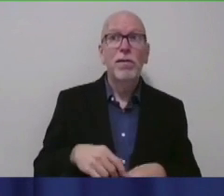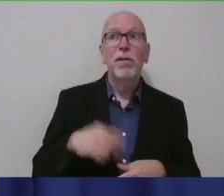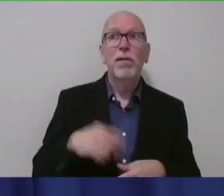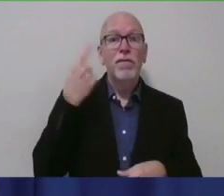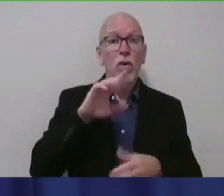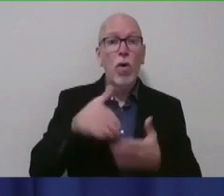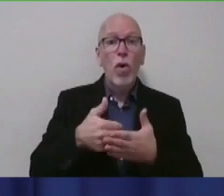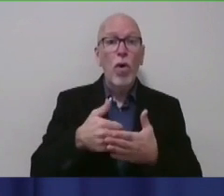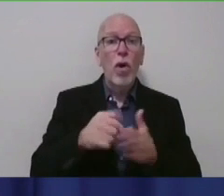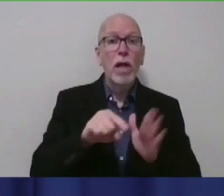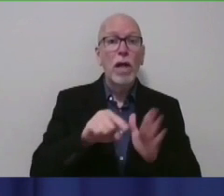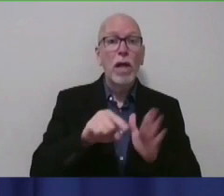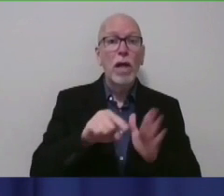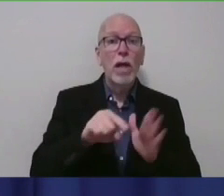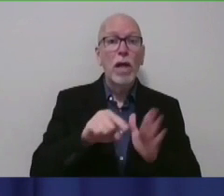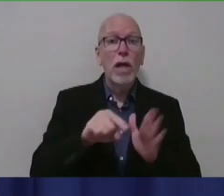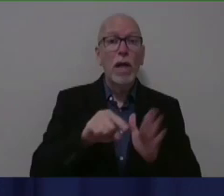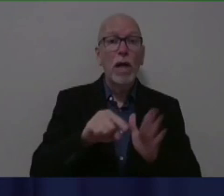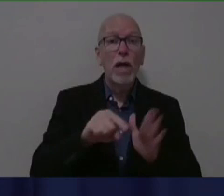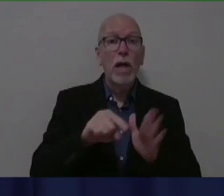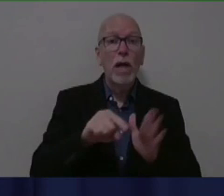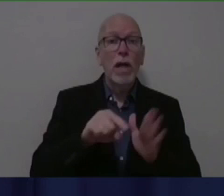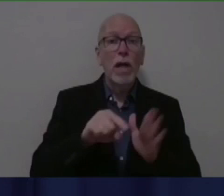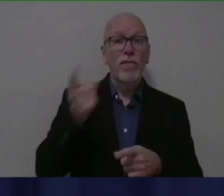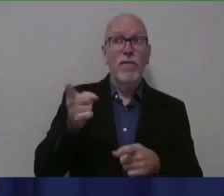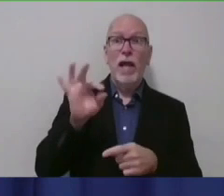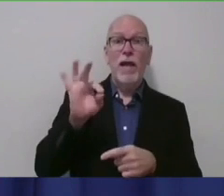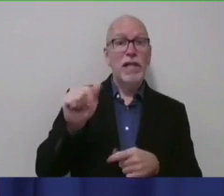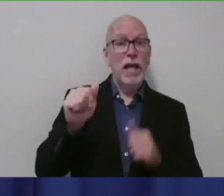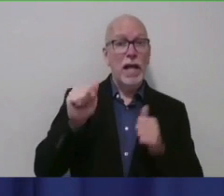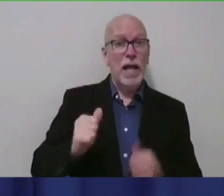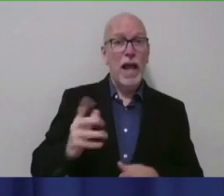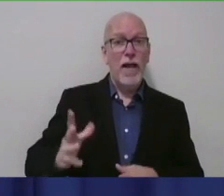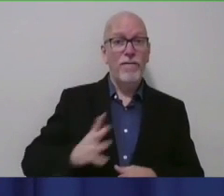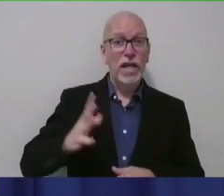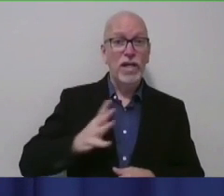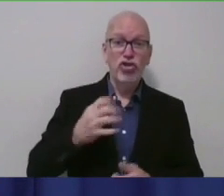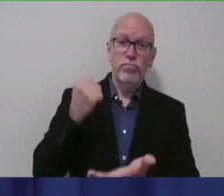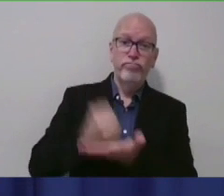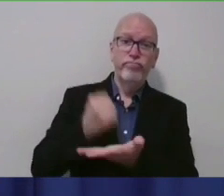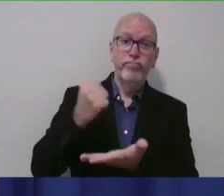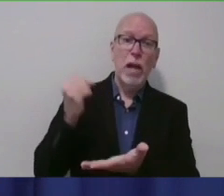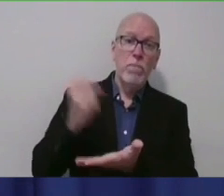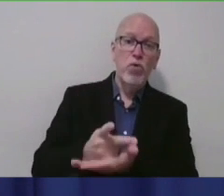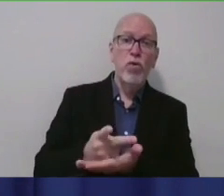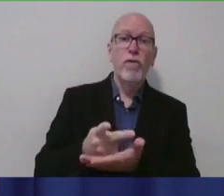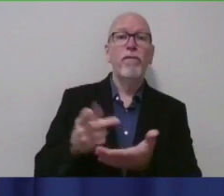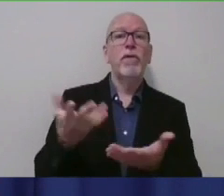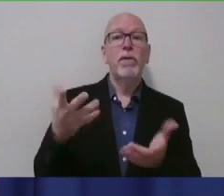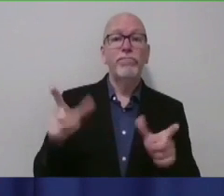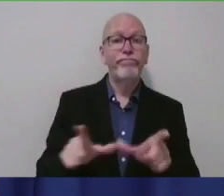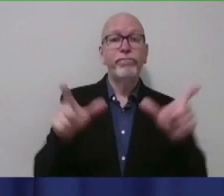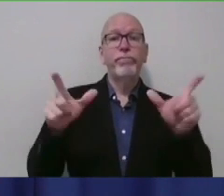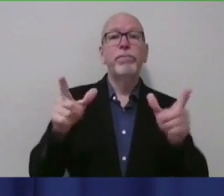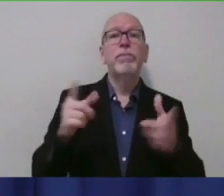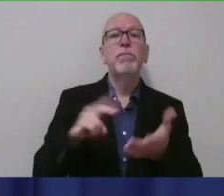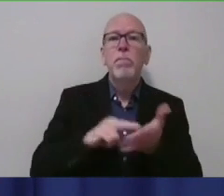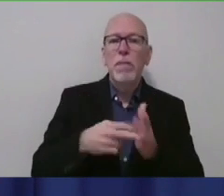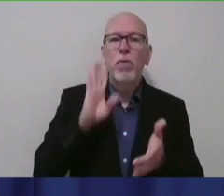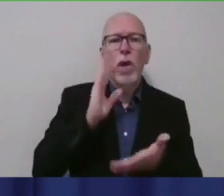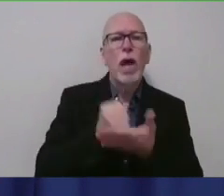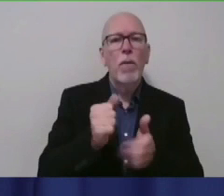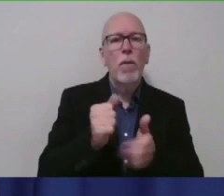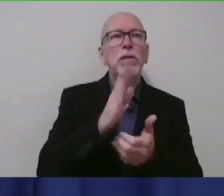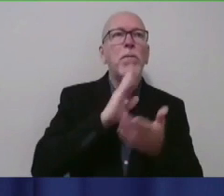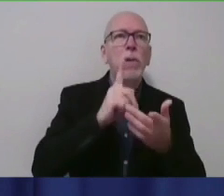effects it's been studied the most, we approve this and licenses, then I think that will help us with some people. And